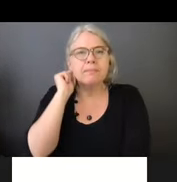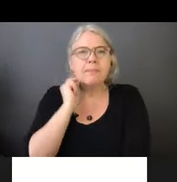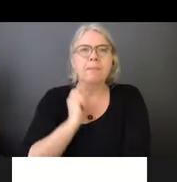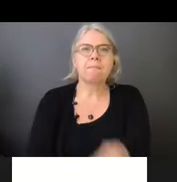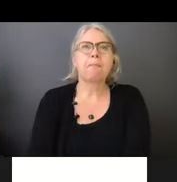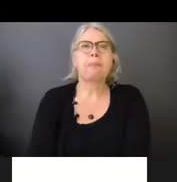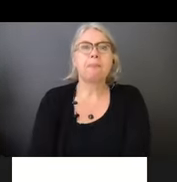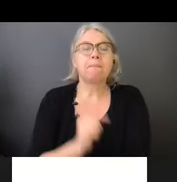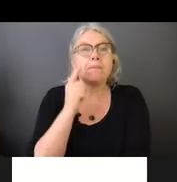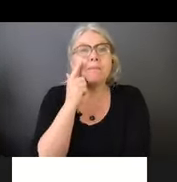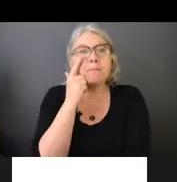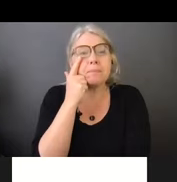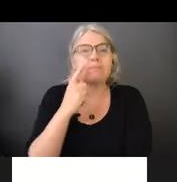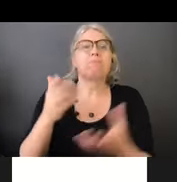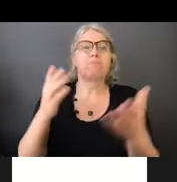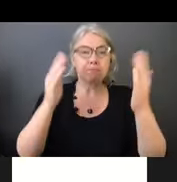So when you're going to put on PPE.